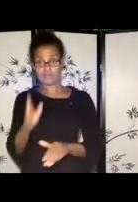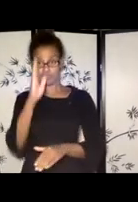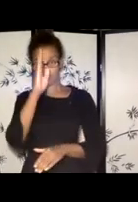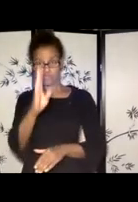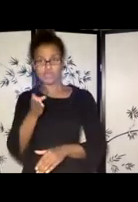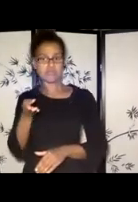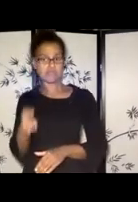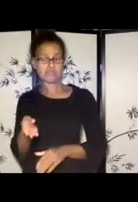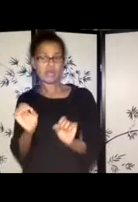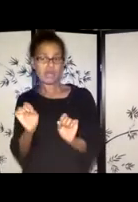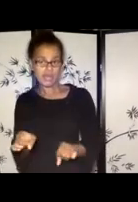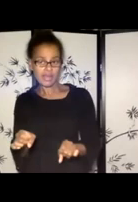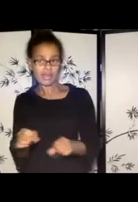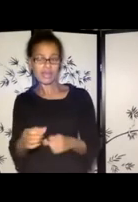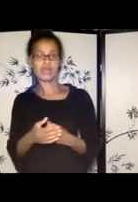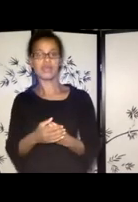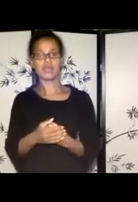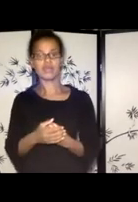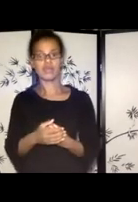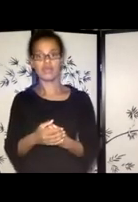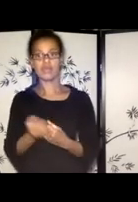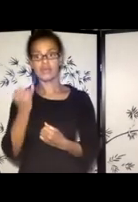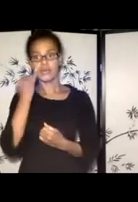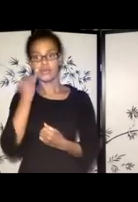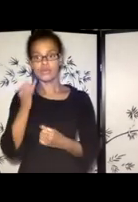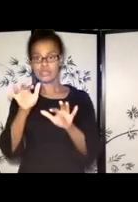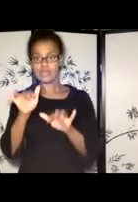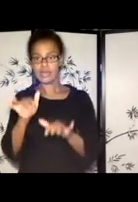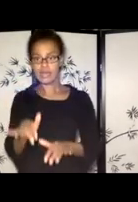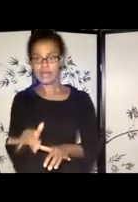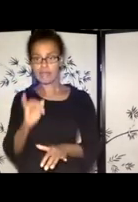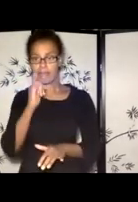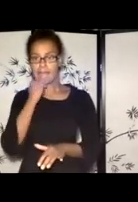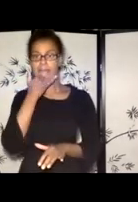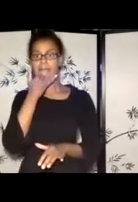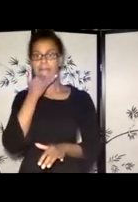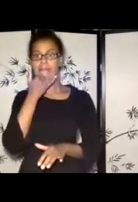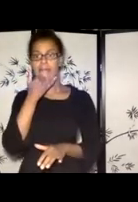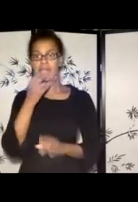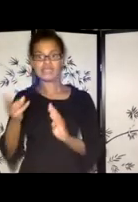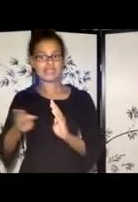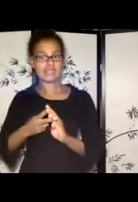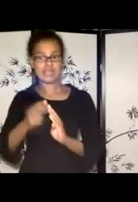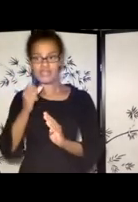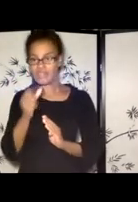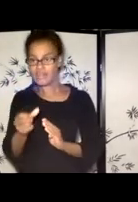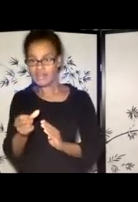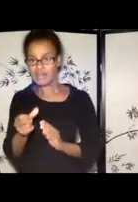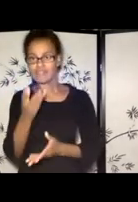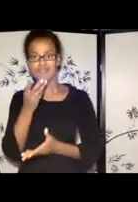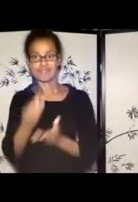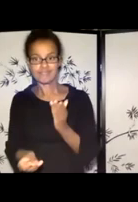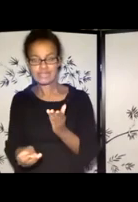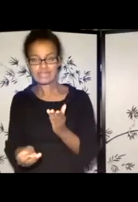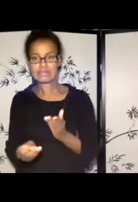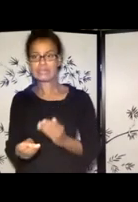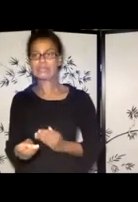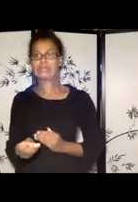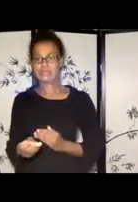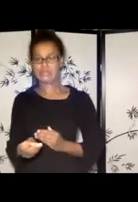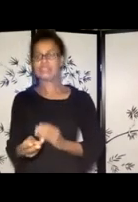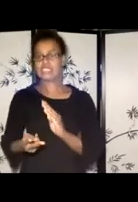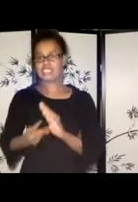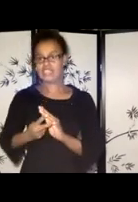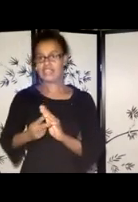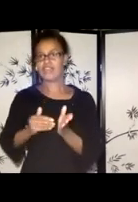wouldn't want you to lose any work that you have done. So make sure to save regularly and make sure to always check